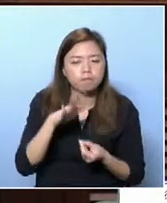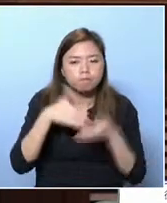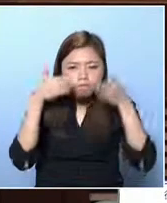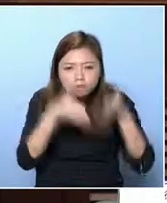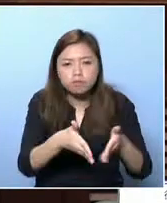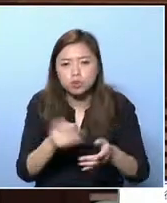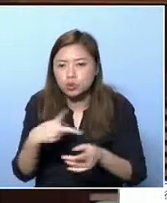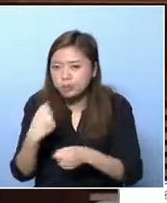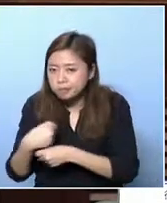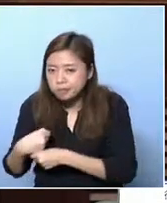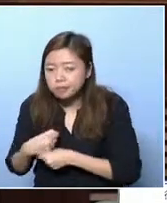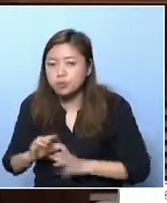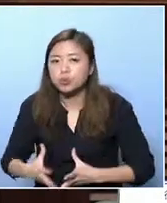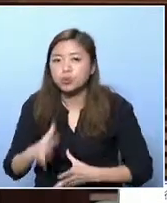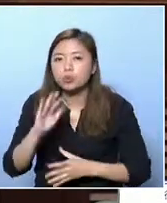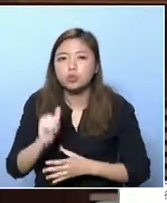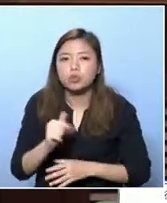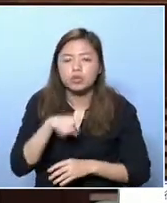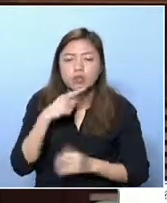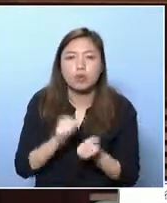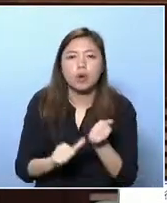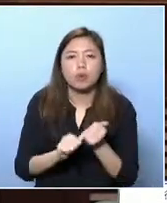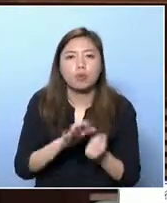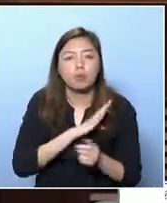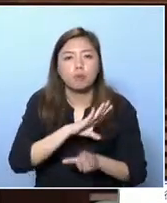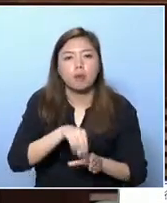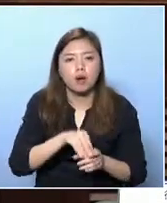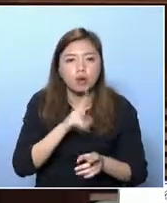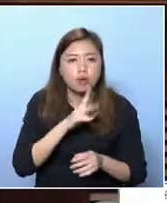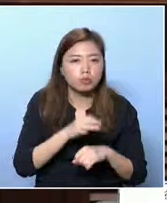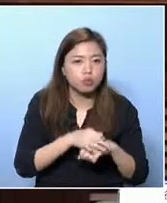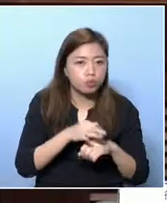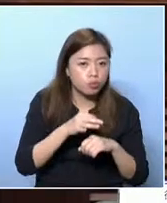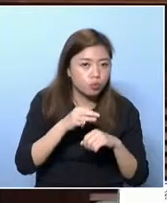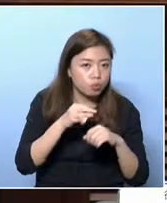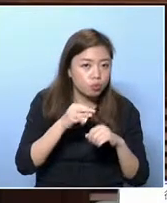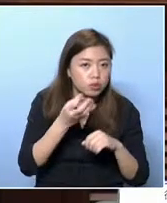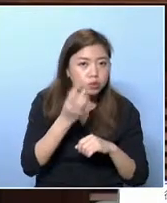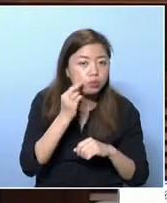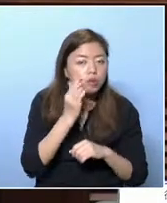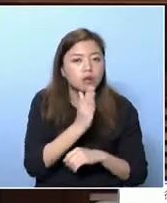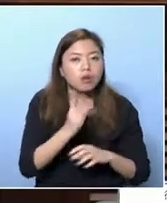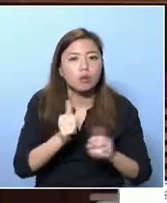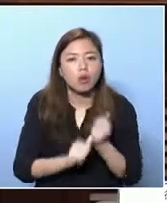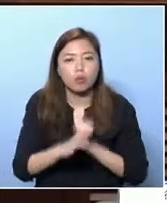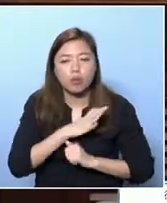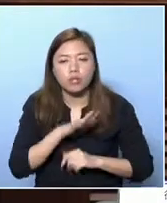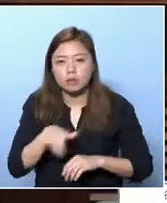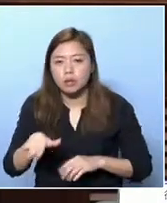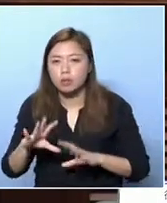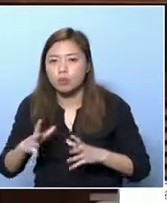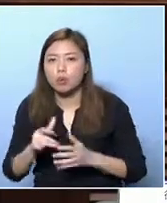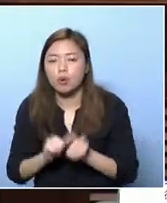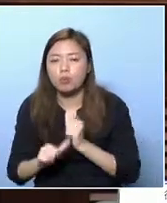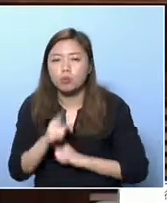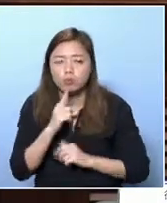We would do this in a focused manner. We have a number of committees, a